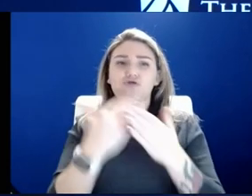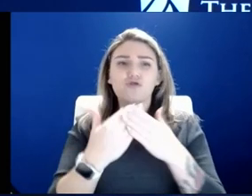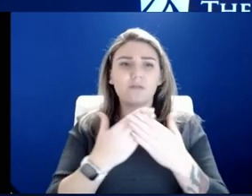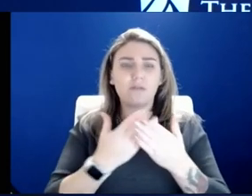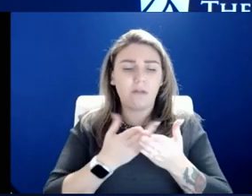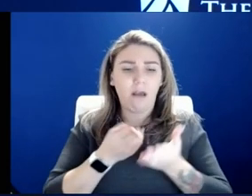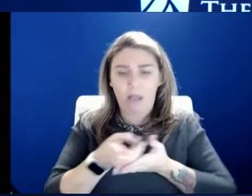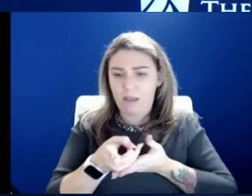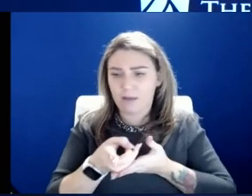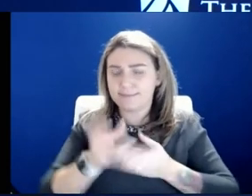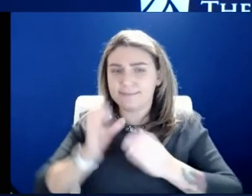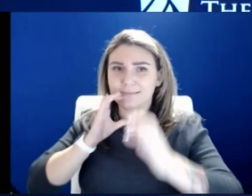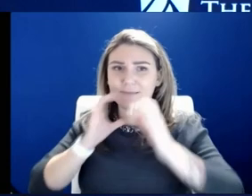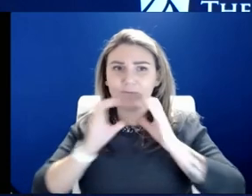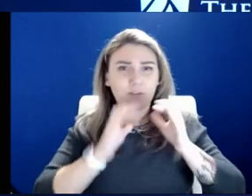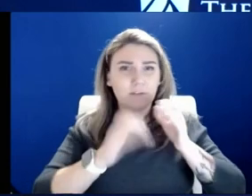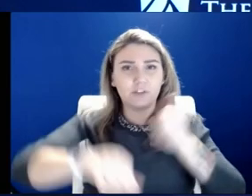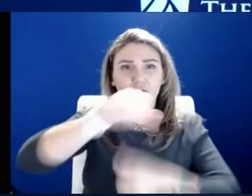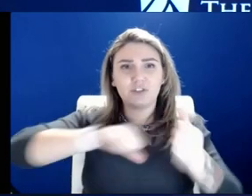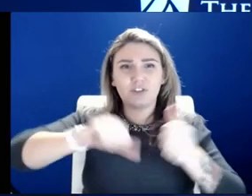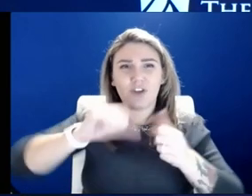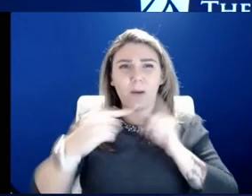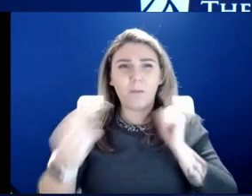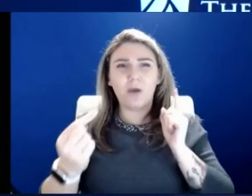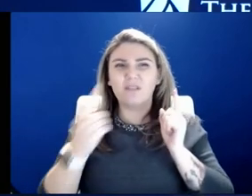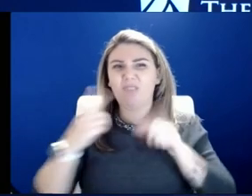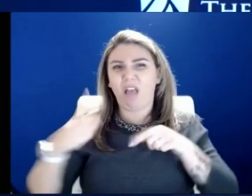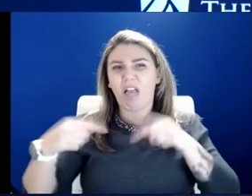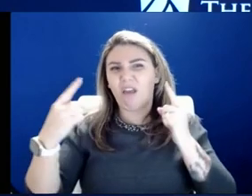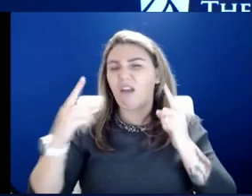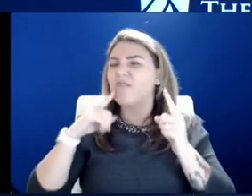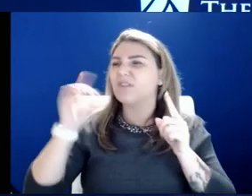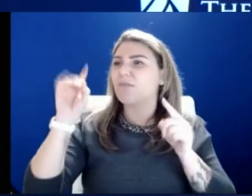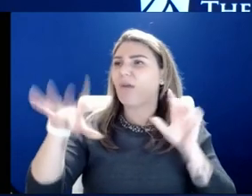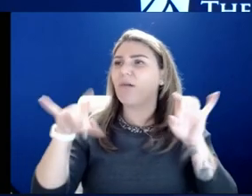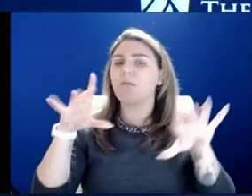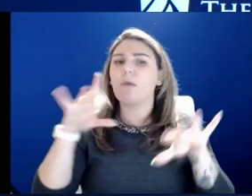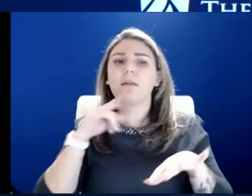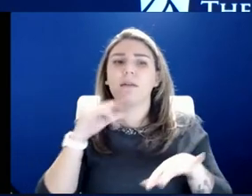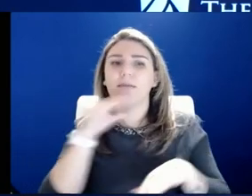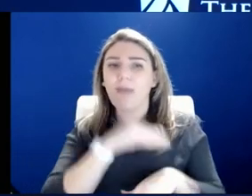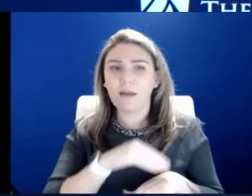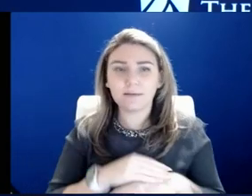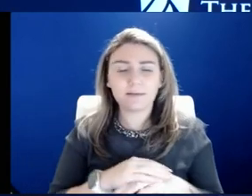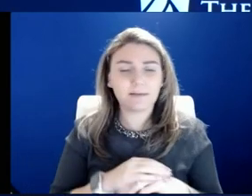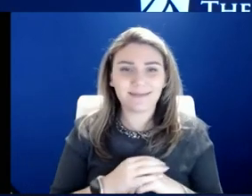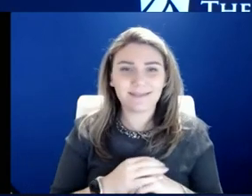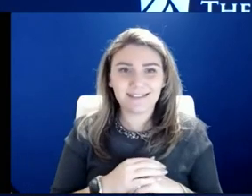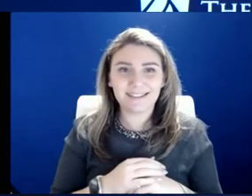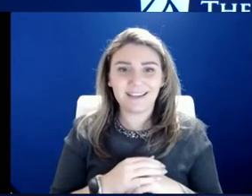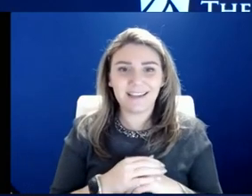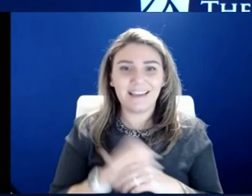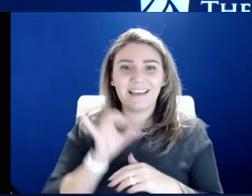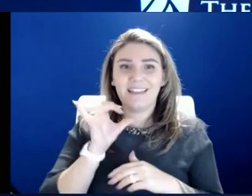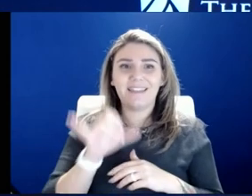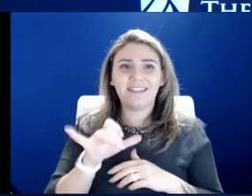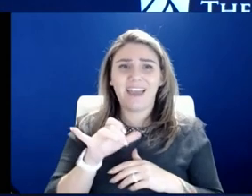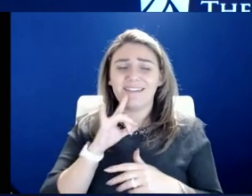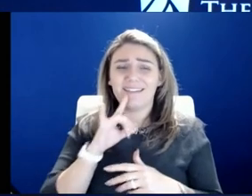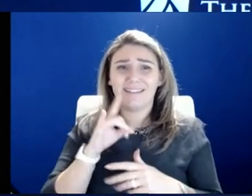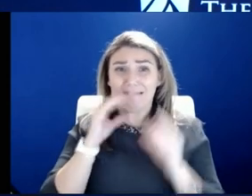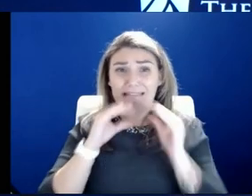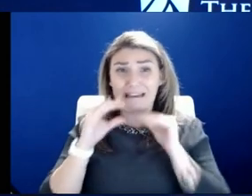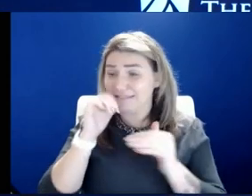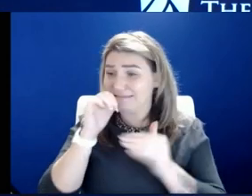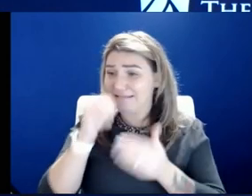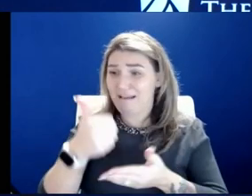conversation as opposed to just trying to throw stuff out there to try and be right. And that that doesn't help us. What helps us is when we tell